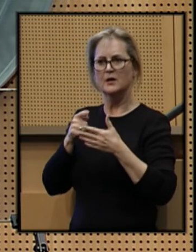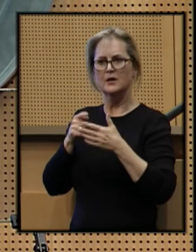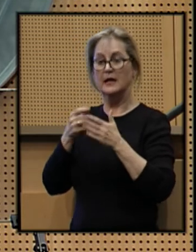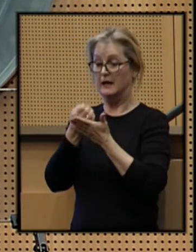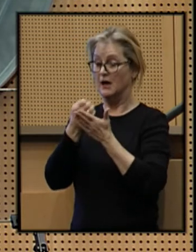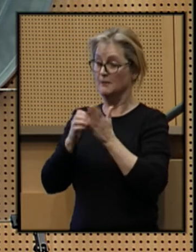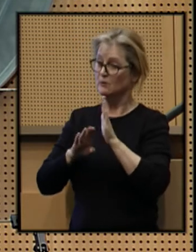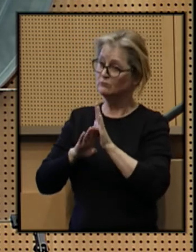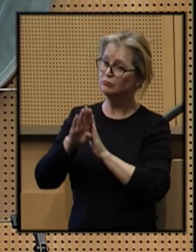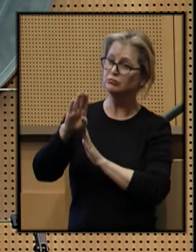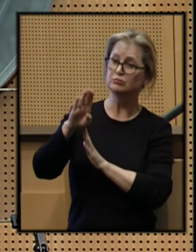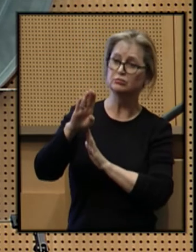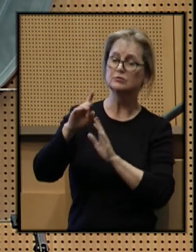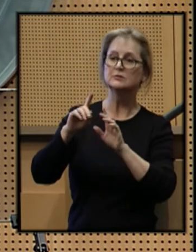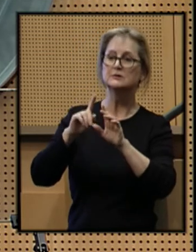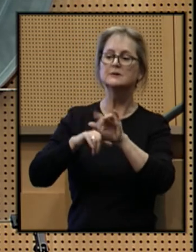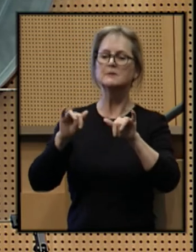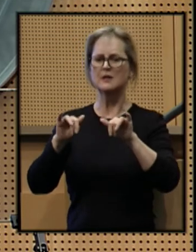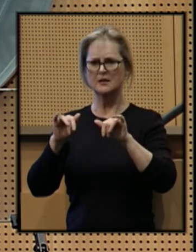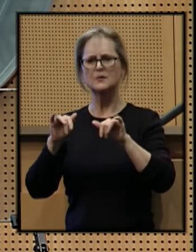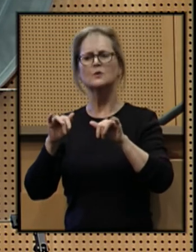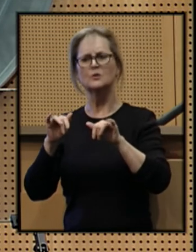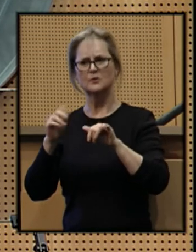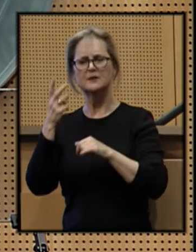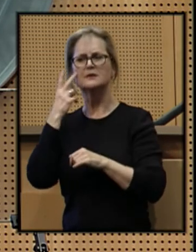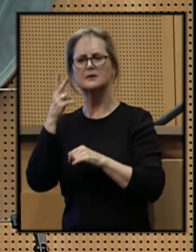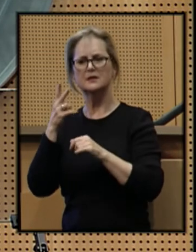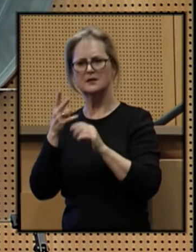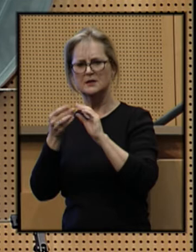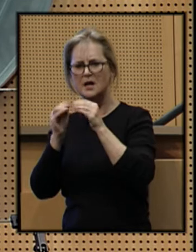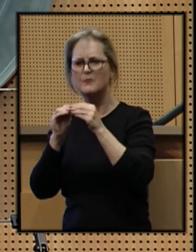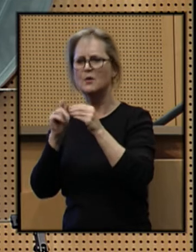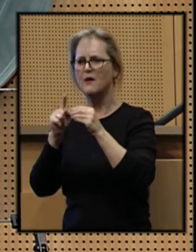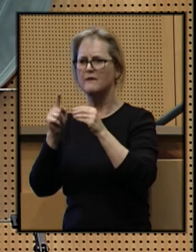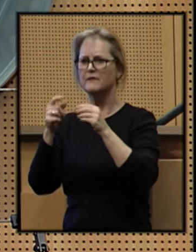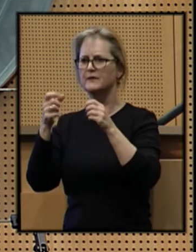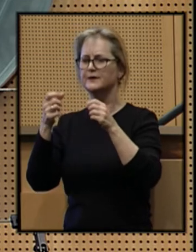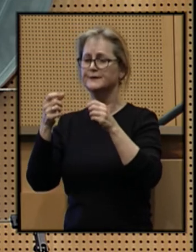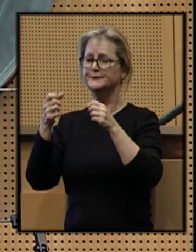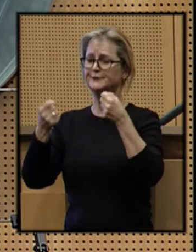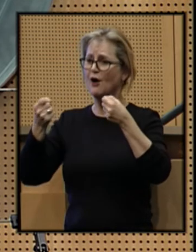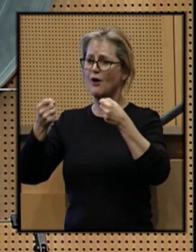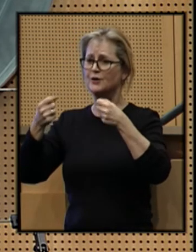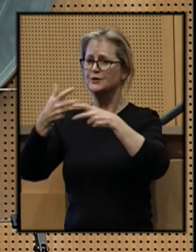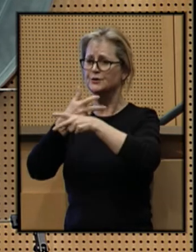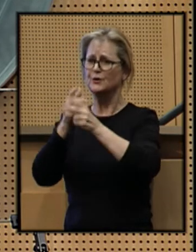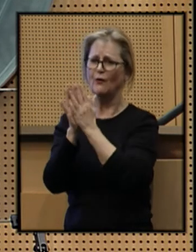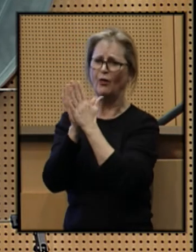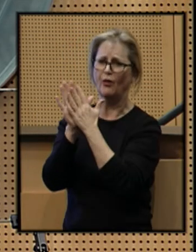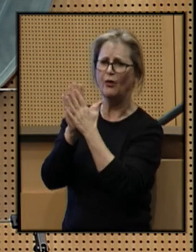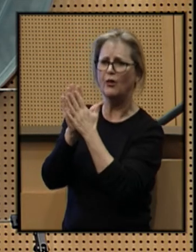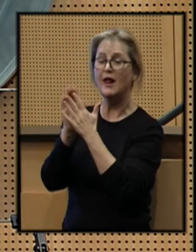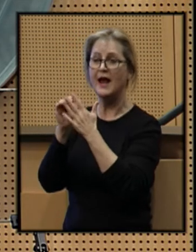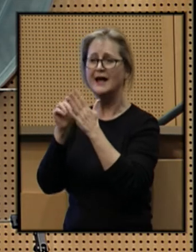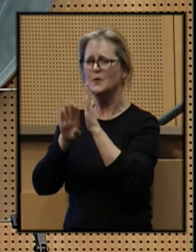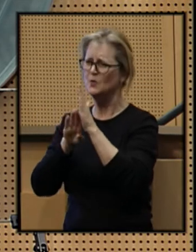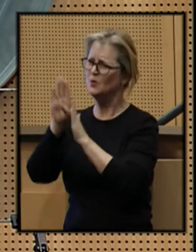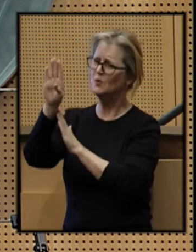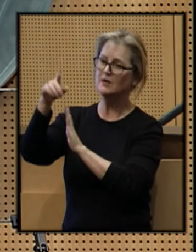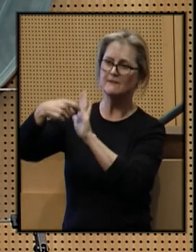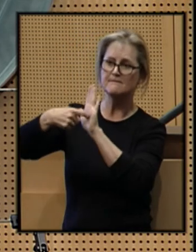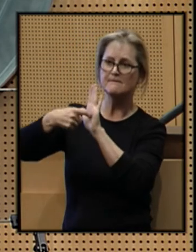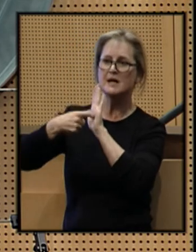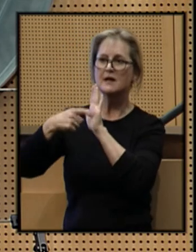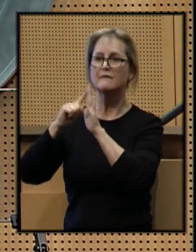economy, but we see a growing number of cars clogging our streets, and a skyrocketing demand